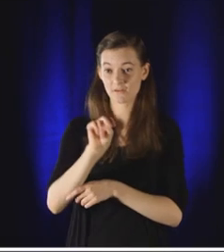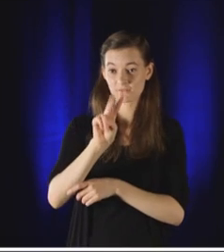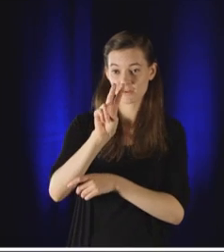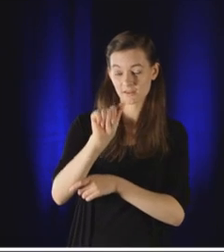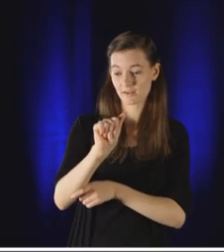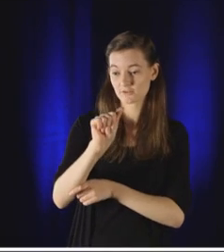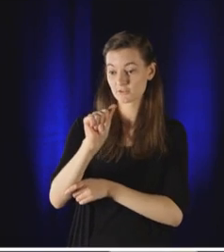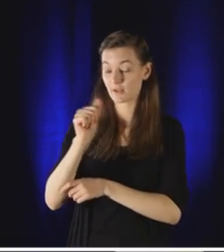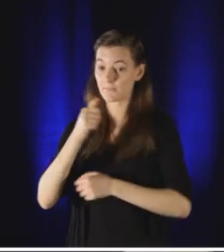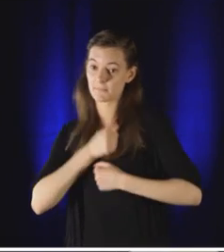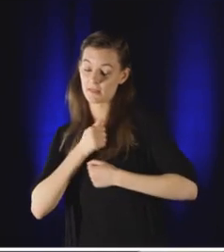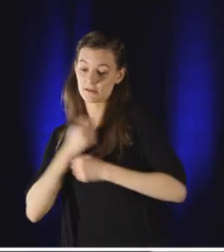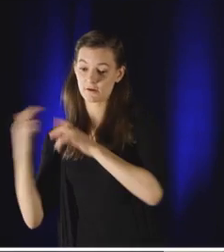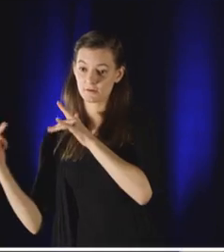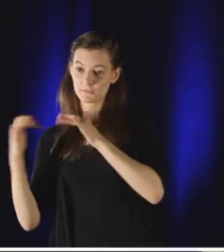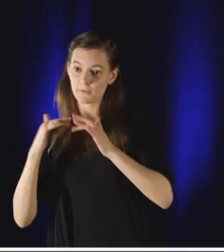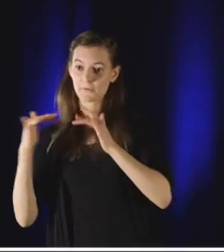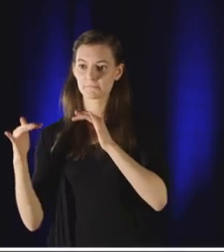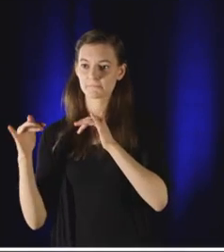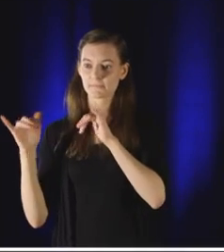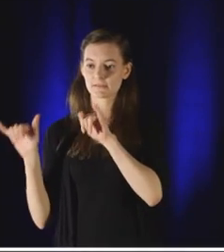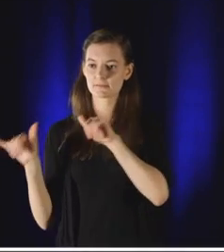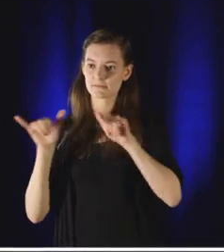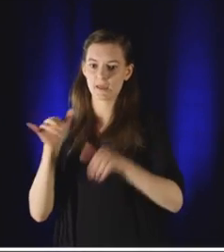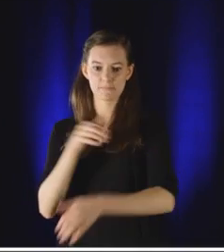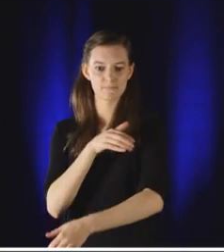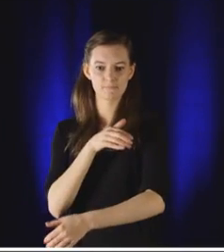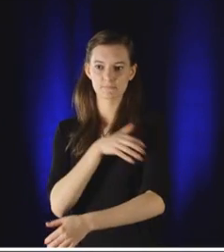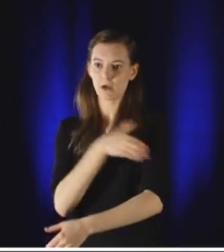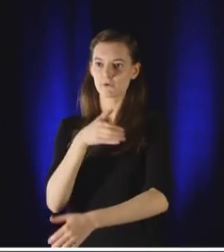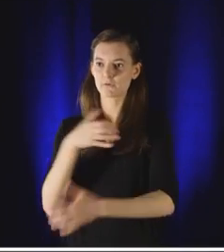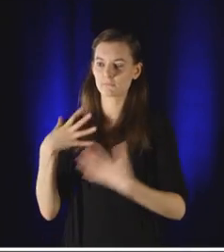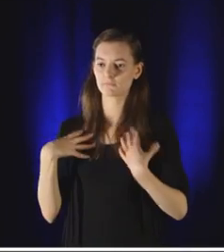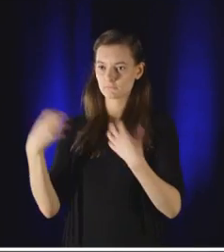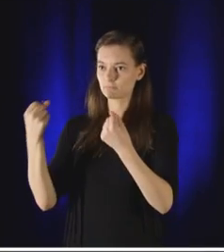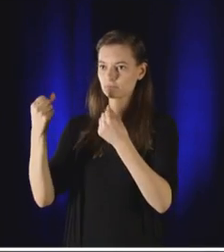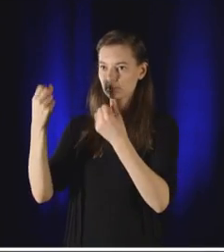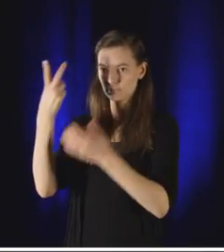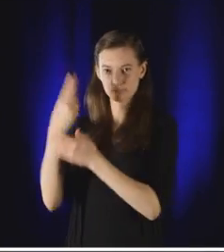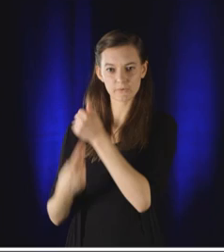how it's every bit as complex and powerful as military warfare.